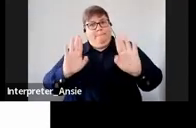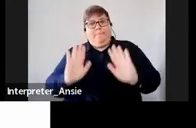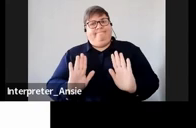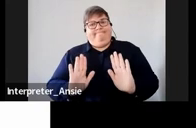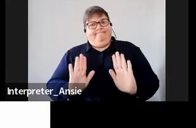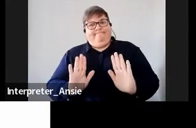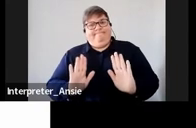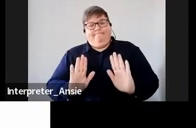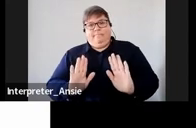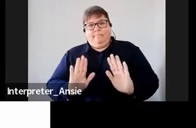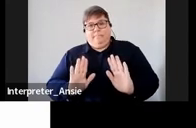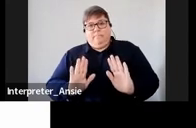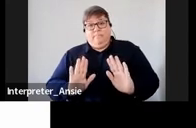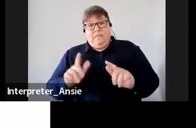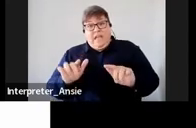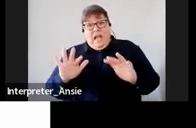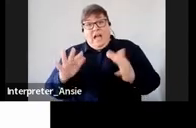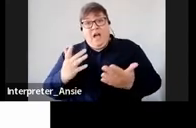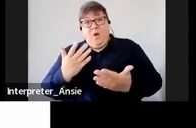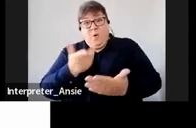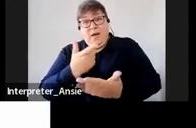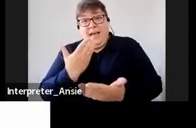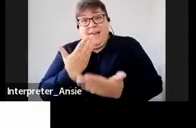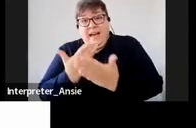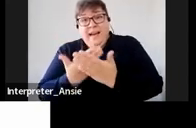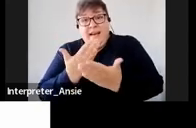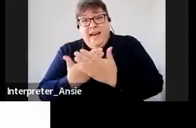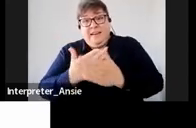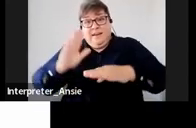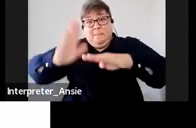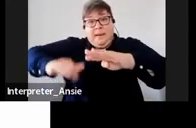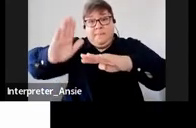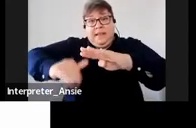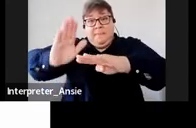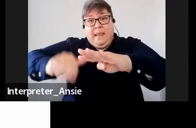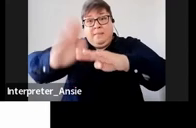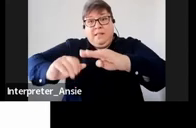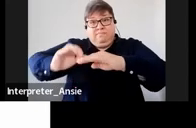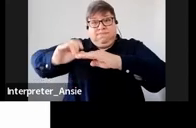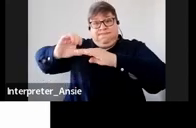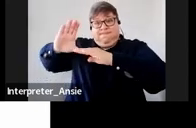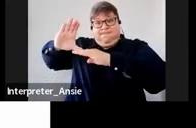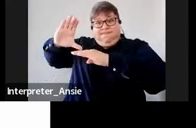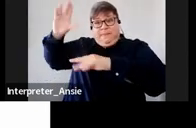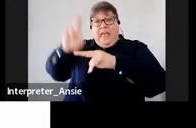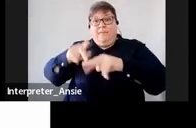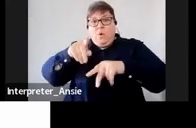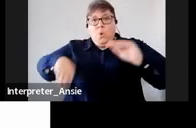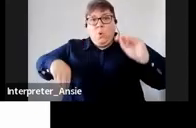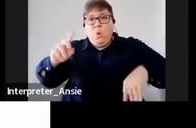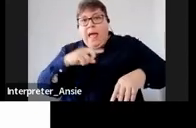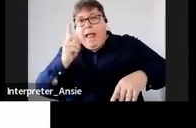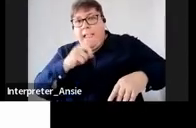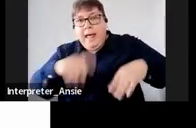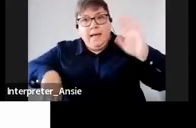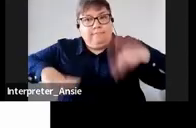but that's how the penalty regime work so if you make use of